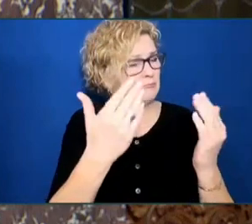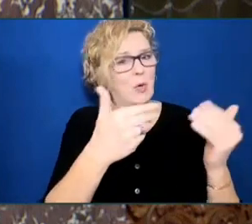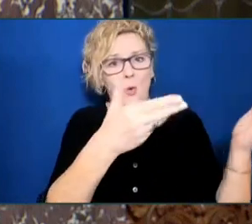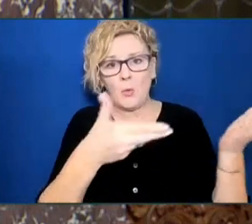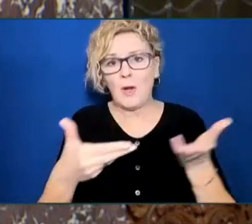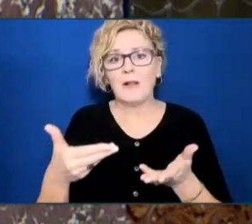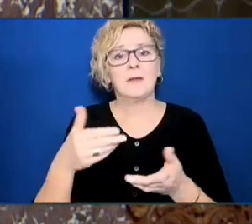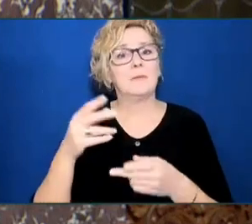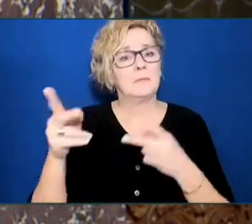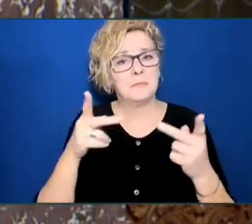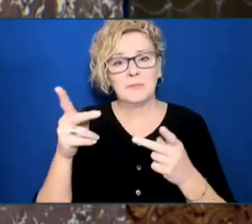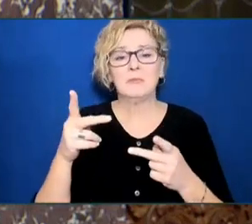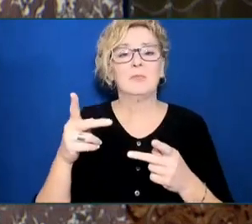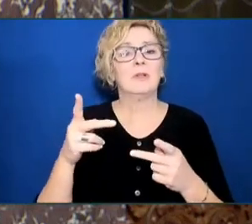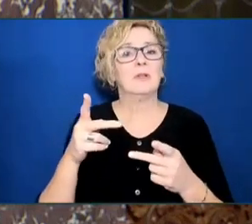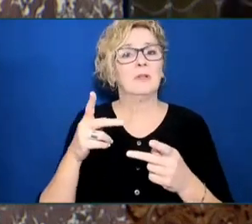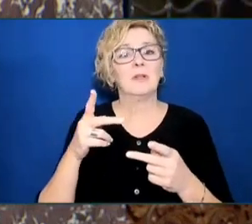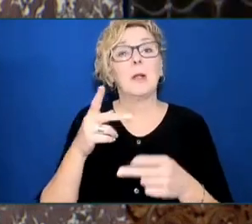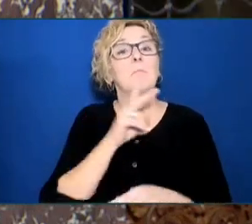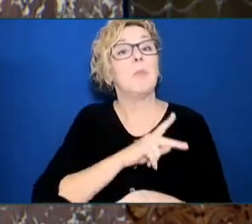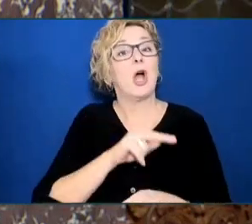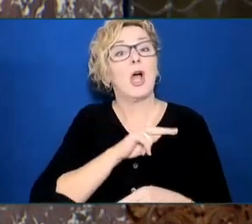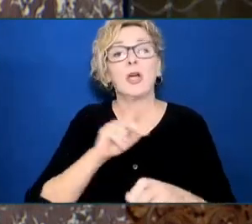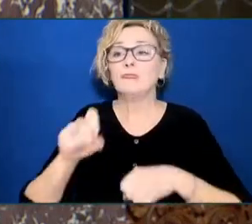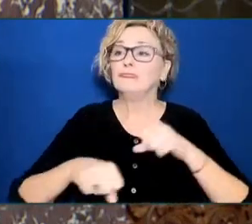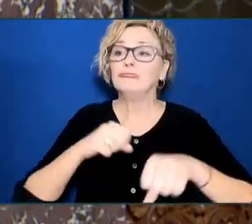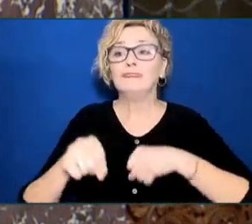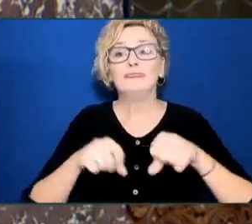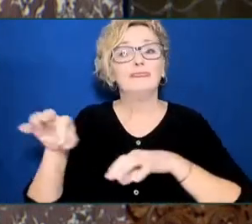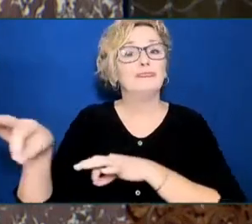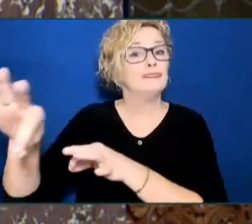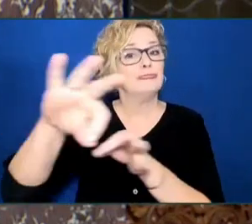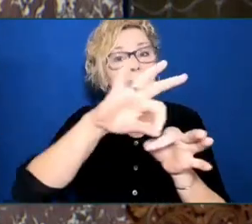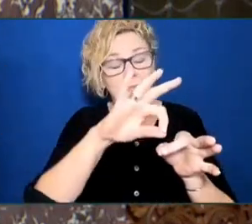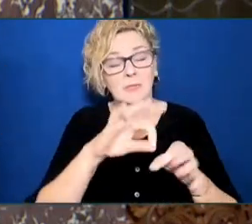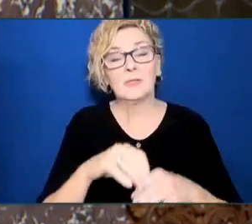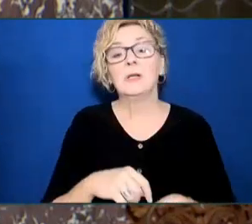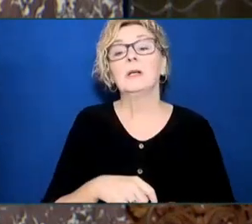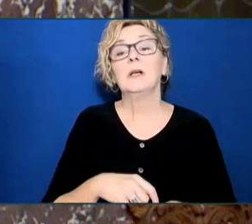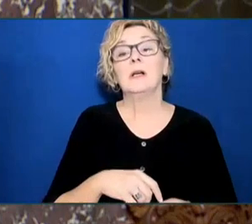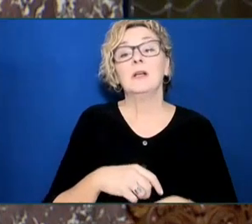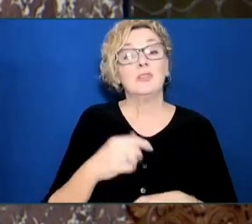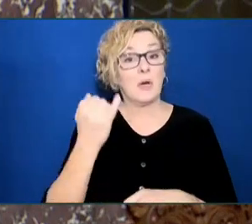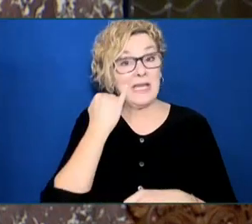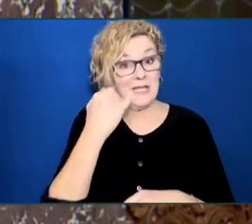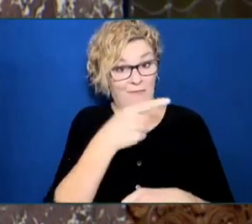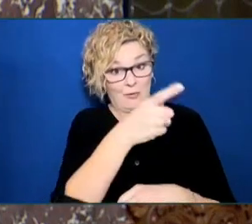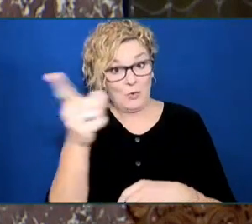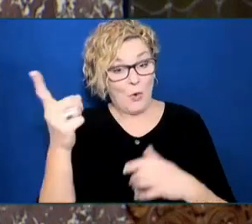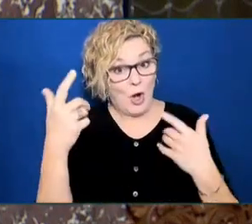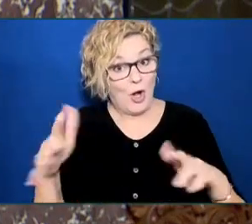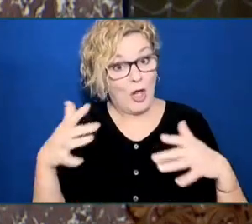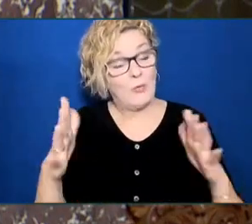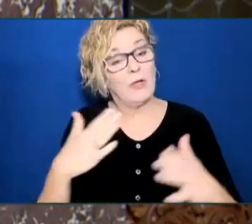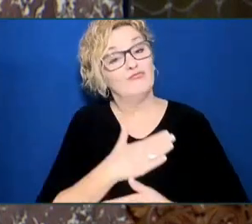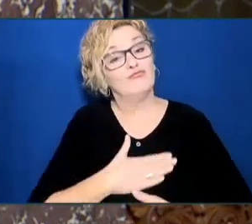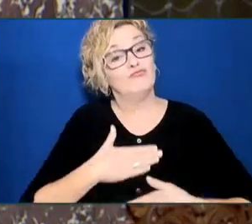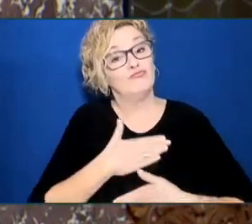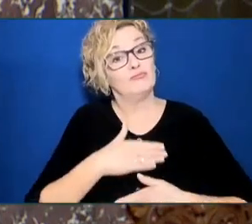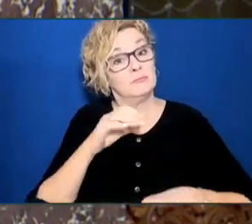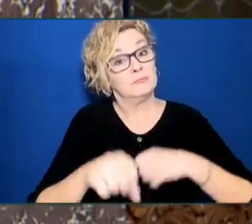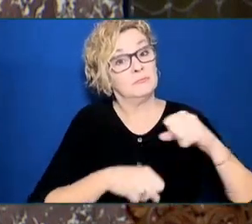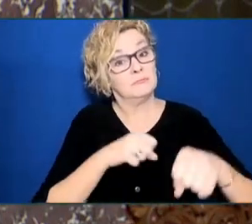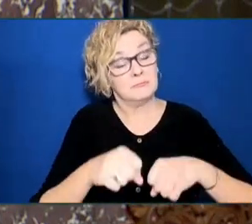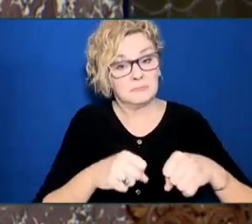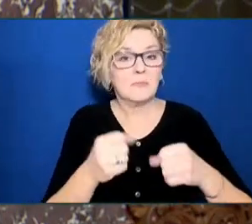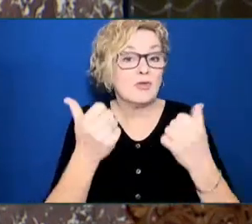opportunity to put a plug in that if you do already enjoy cycling, think about trying out the Sea to Sky Gran